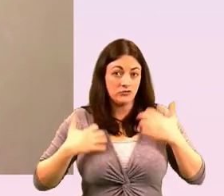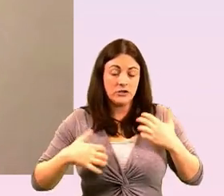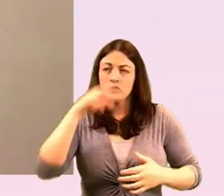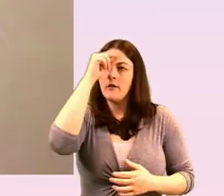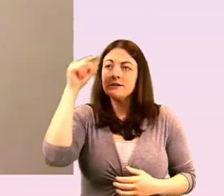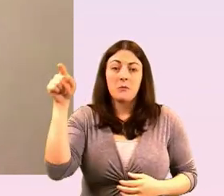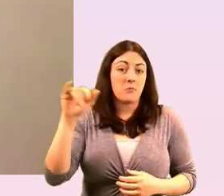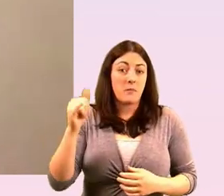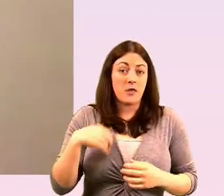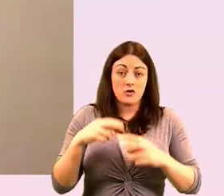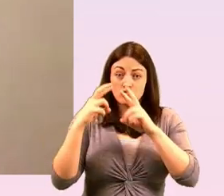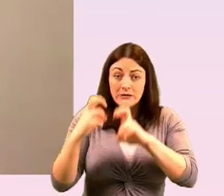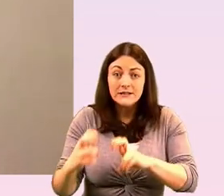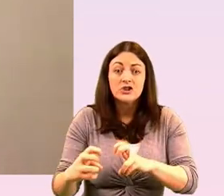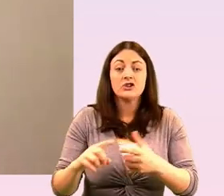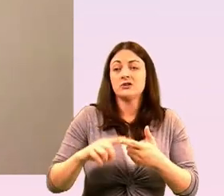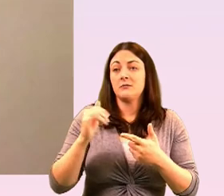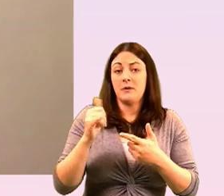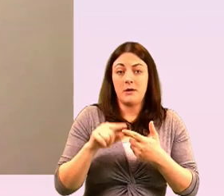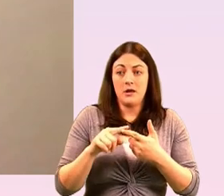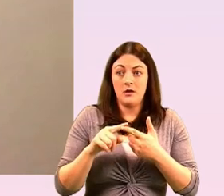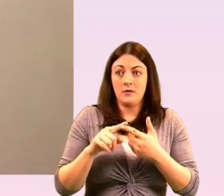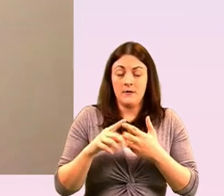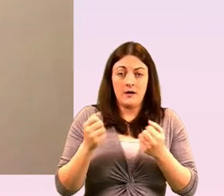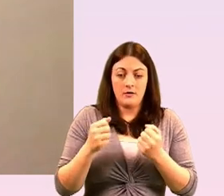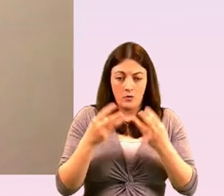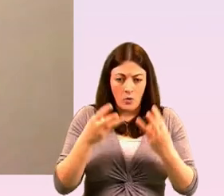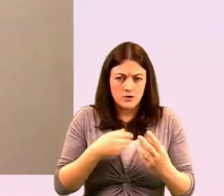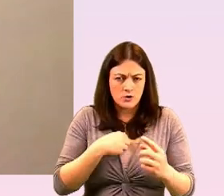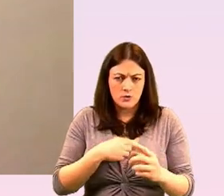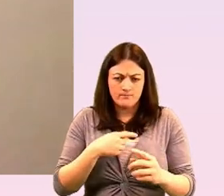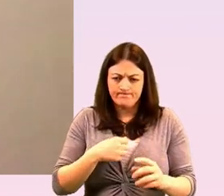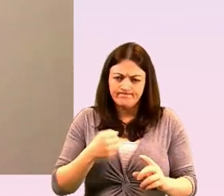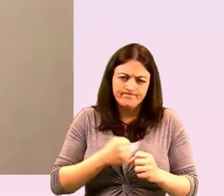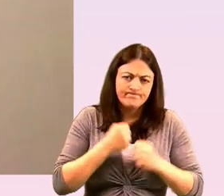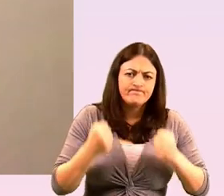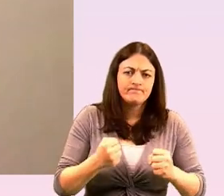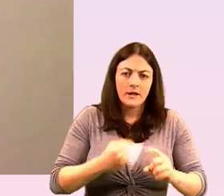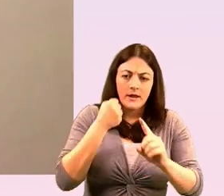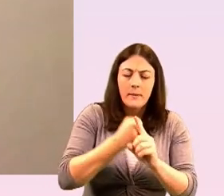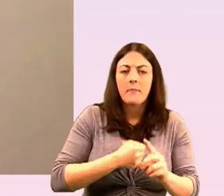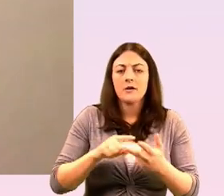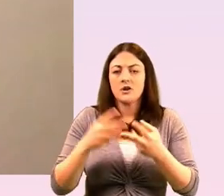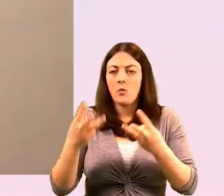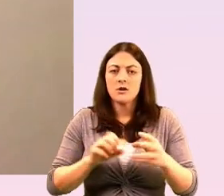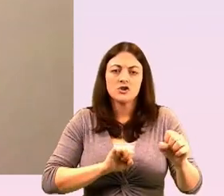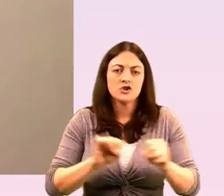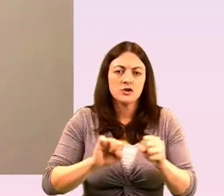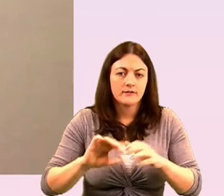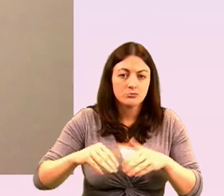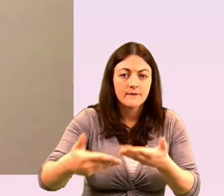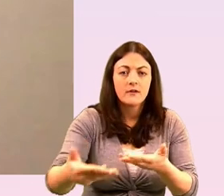interested in direct um impact and service provision some are interested in a longer more strategic